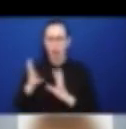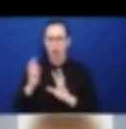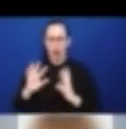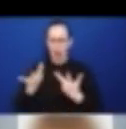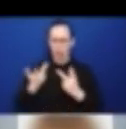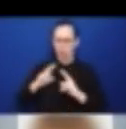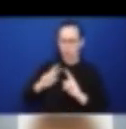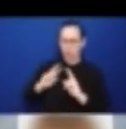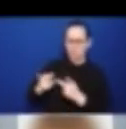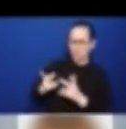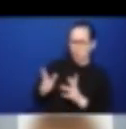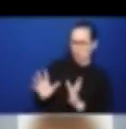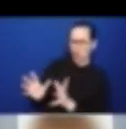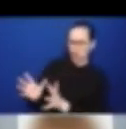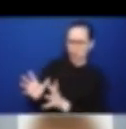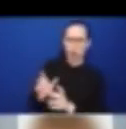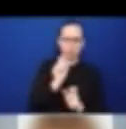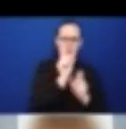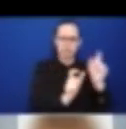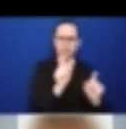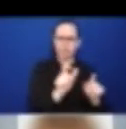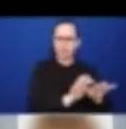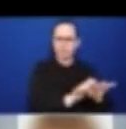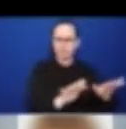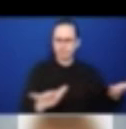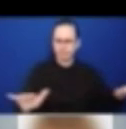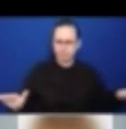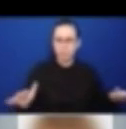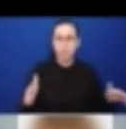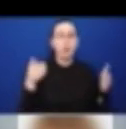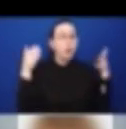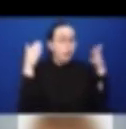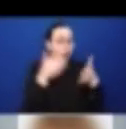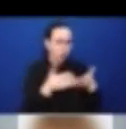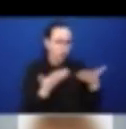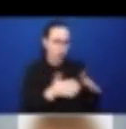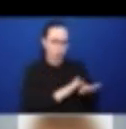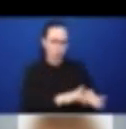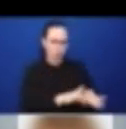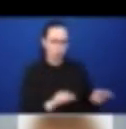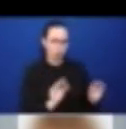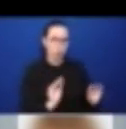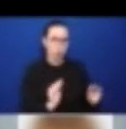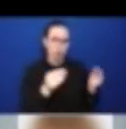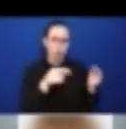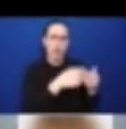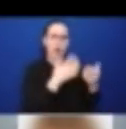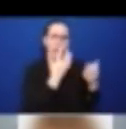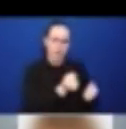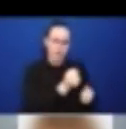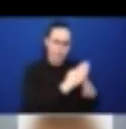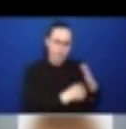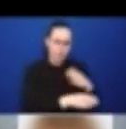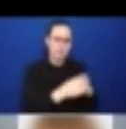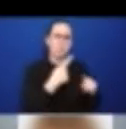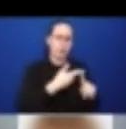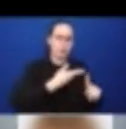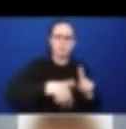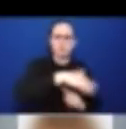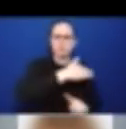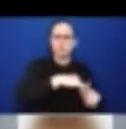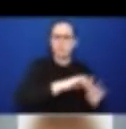group was children and youth with disabilities and their families. And what we wanted to consider in this project was this aspect of how children